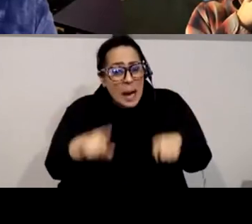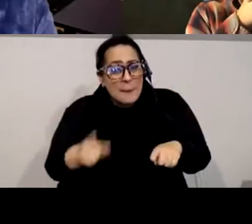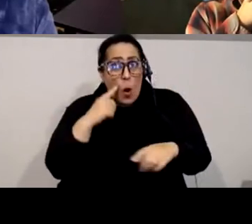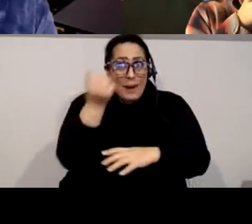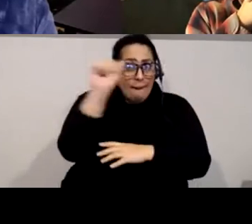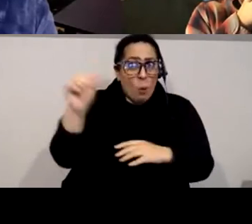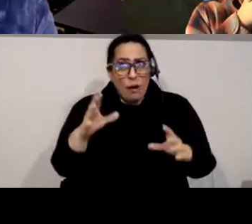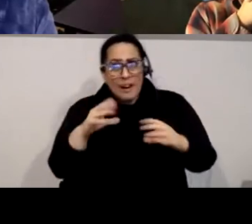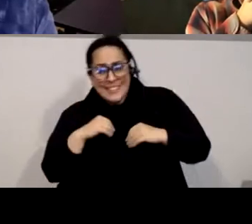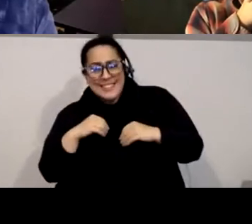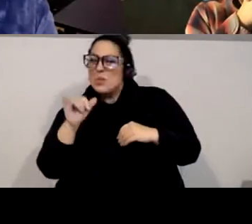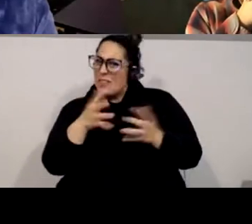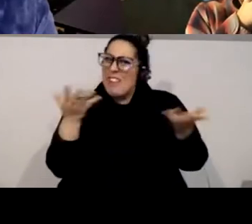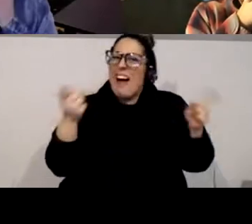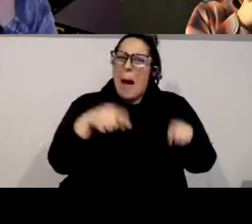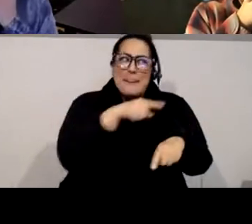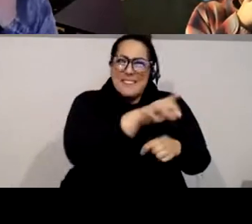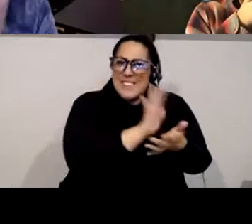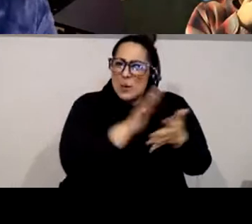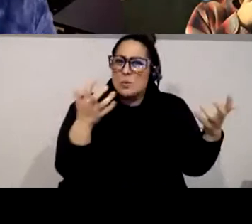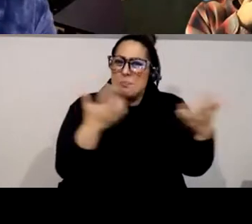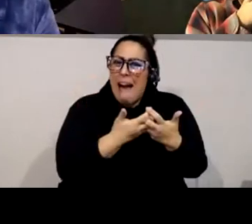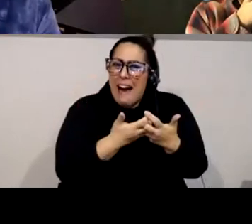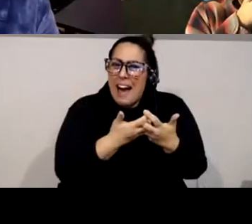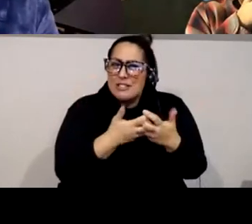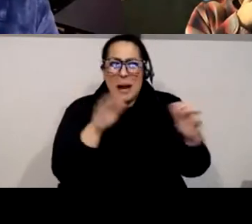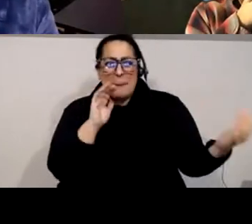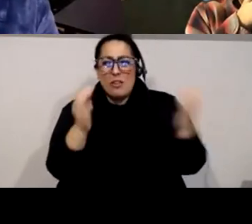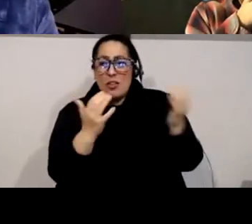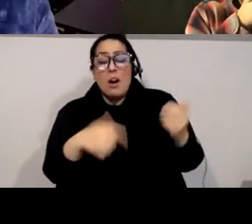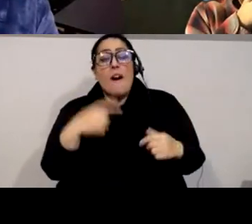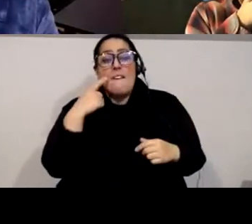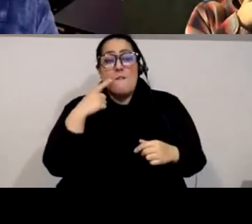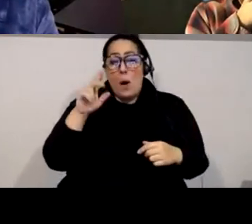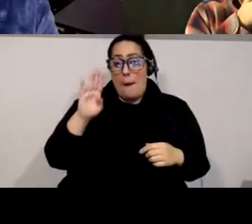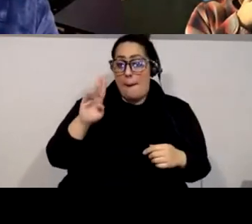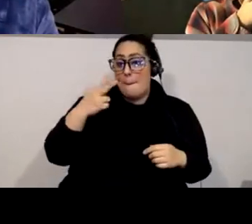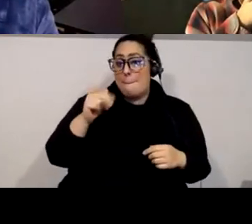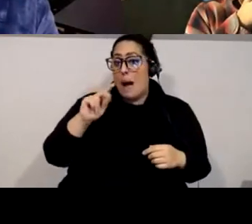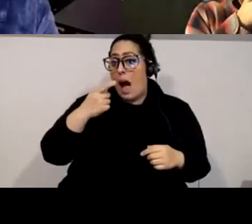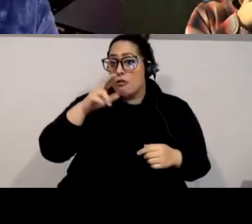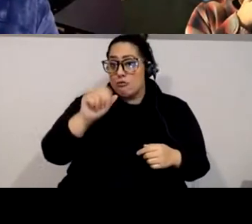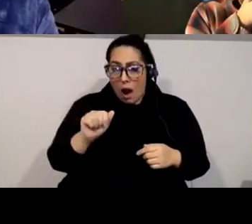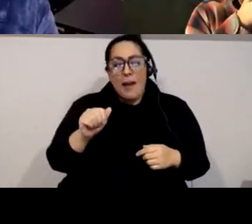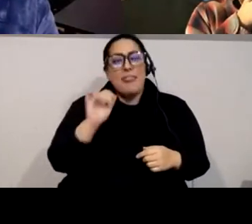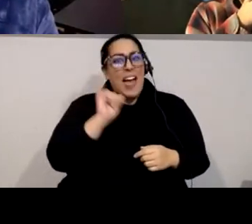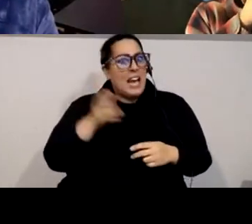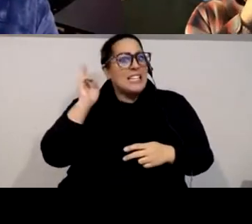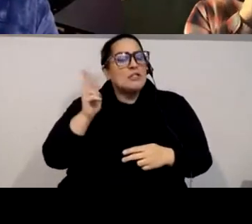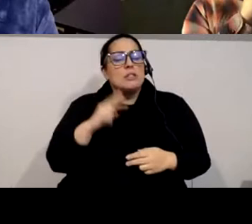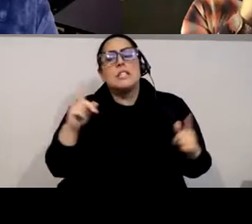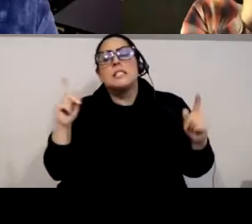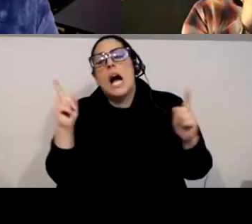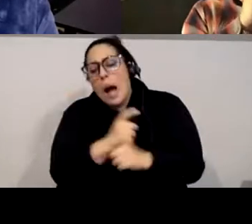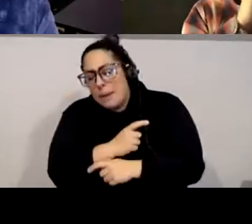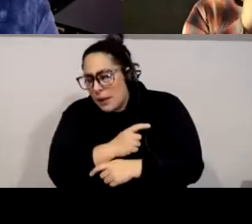on there um so um and i think it's it's for Bhangra has a history and it's very complicated in its reliance of